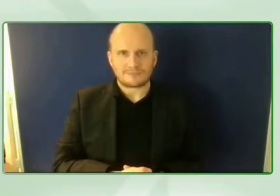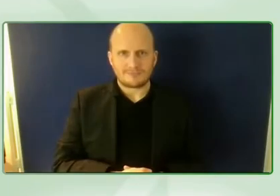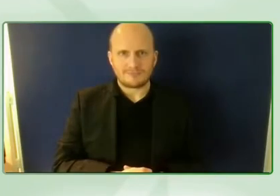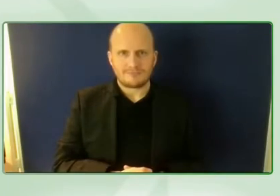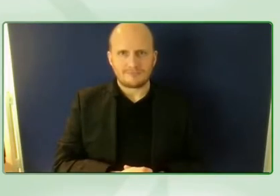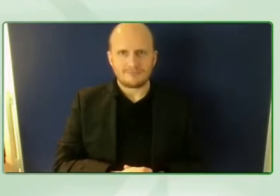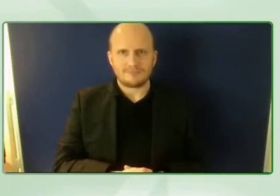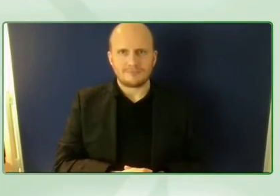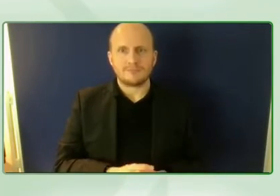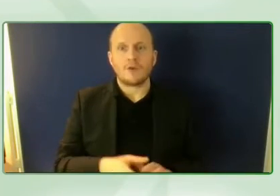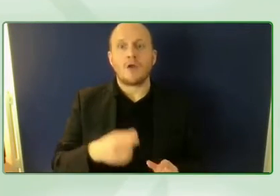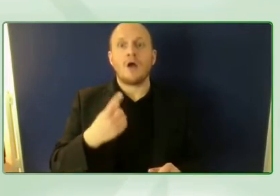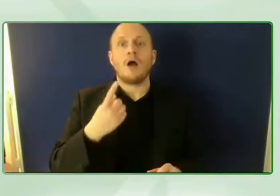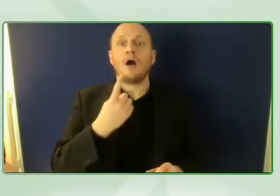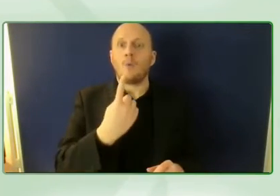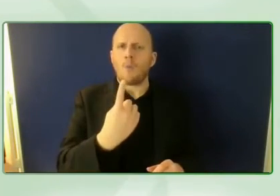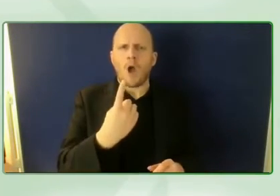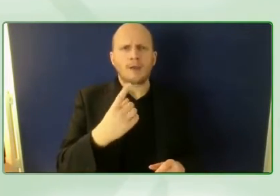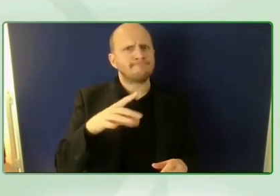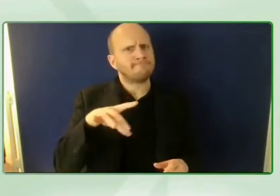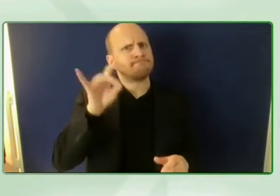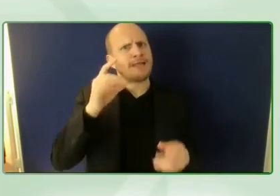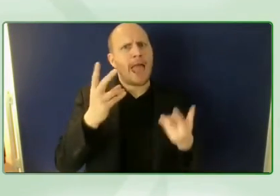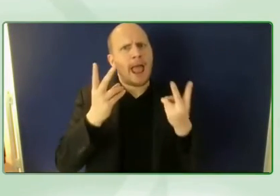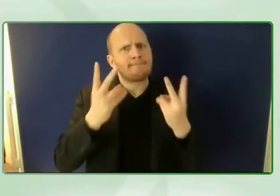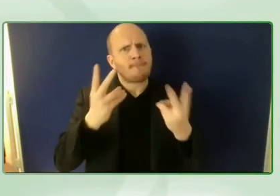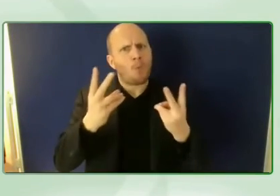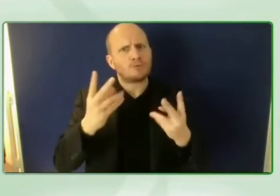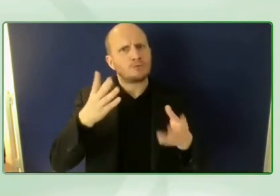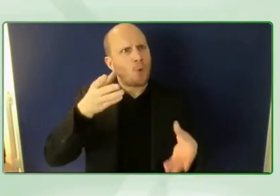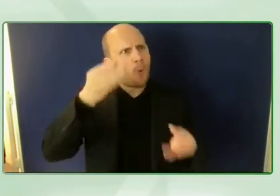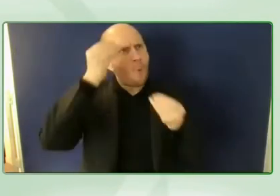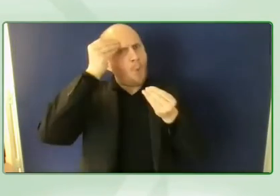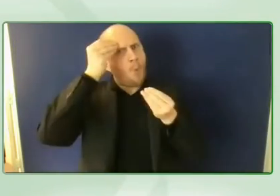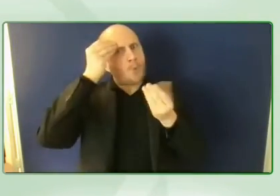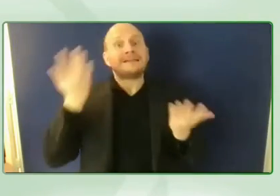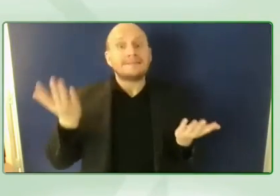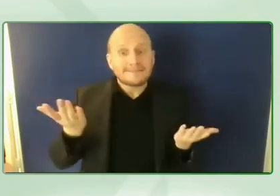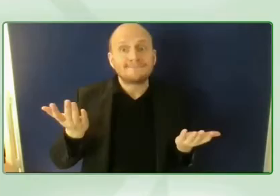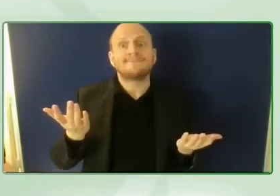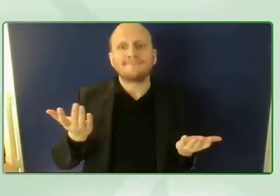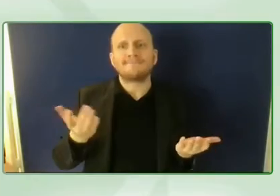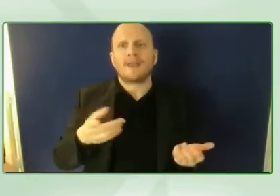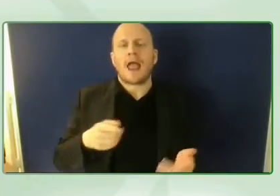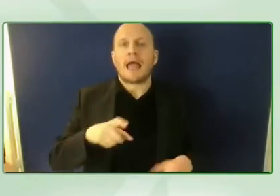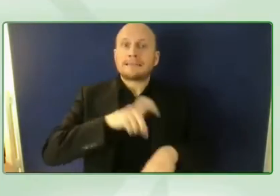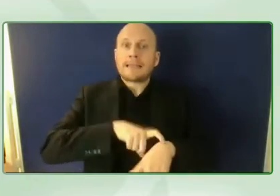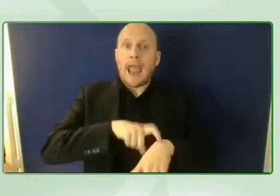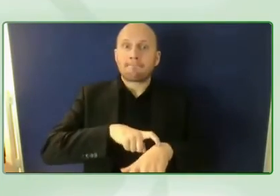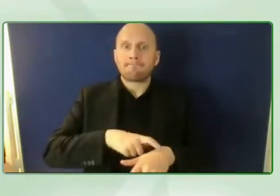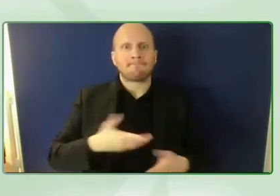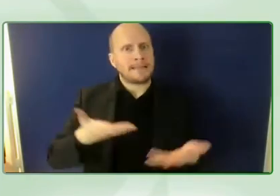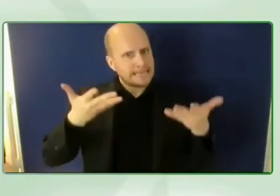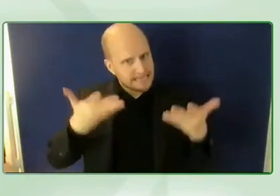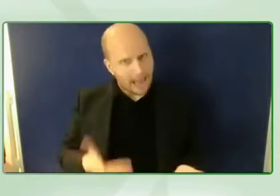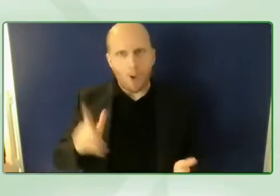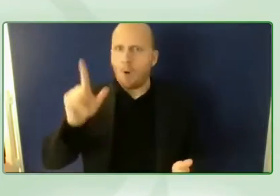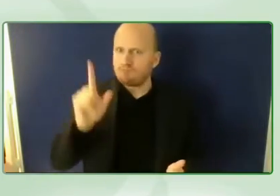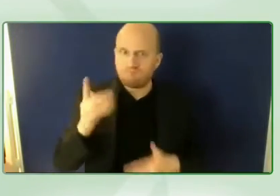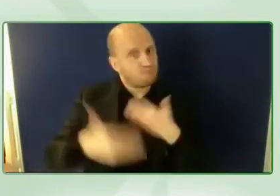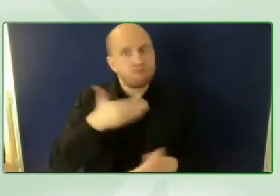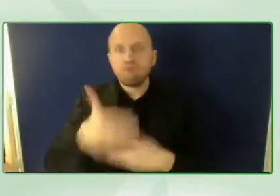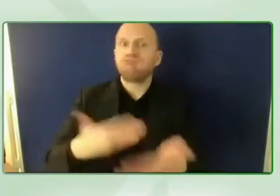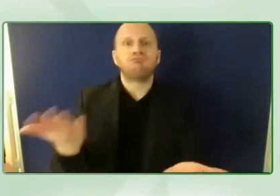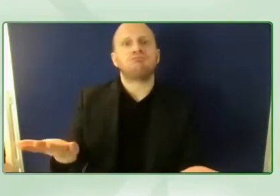the time is now it's the right time to create awareness about and for people with disabilities and also have a clear